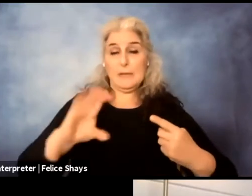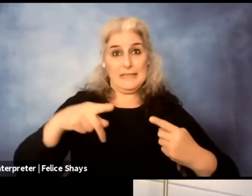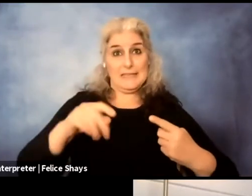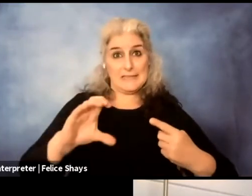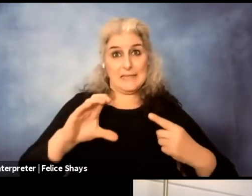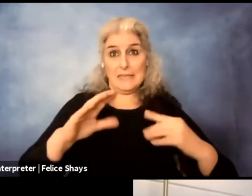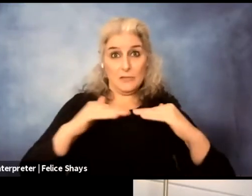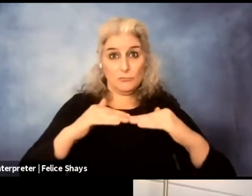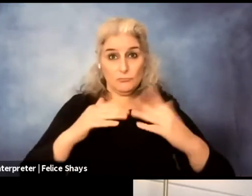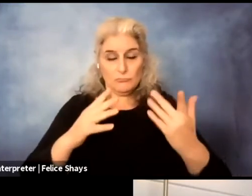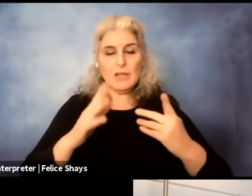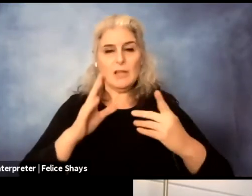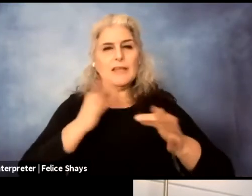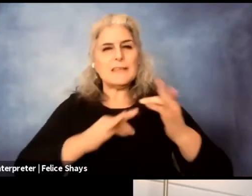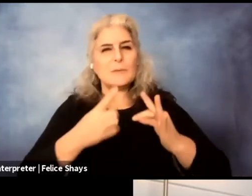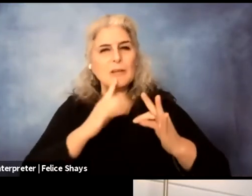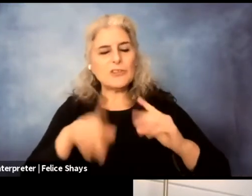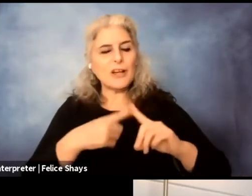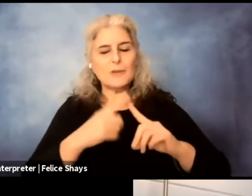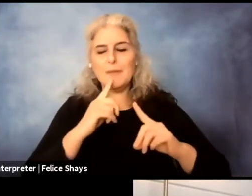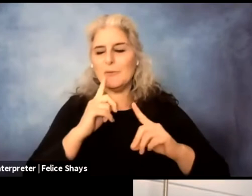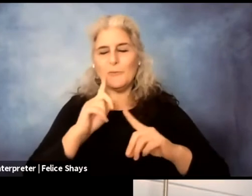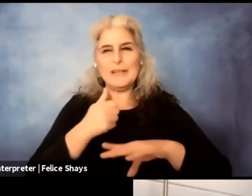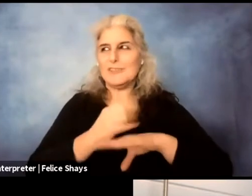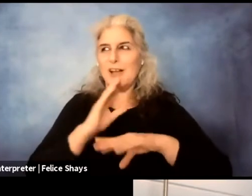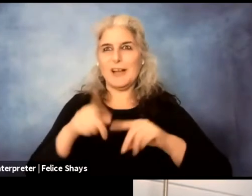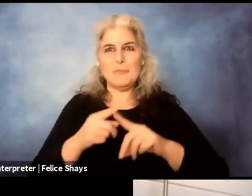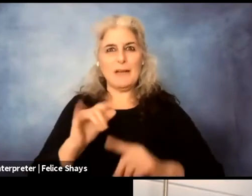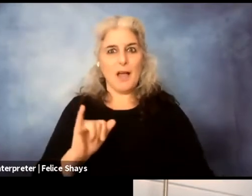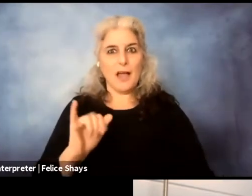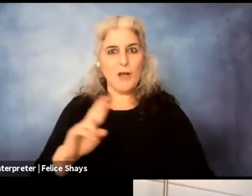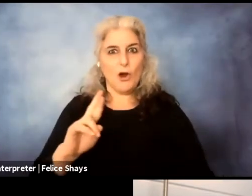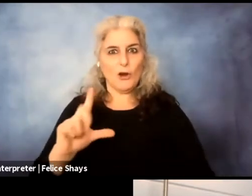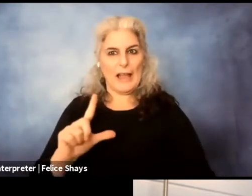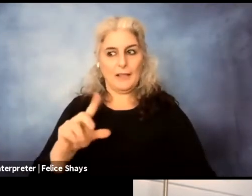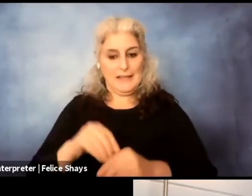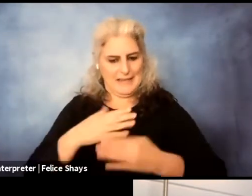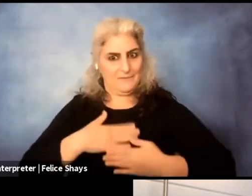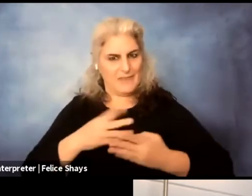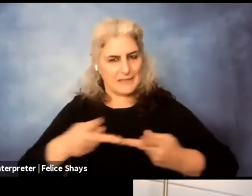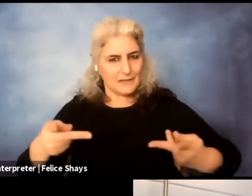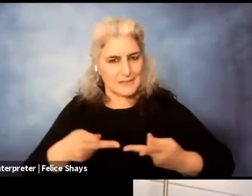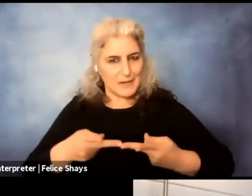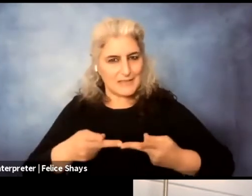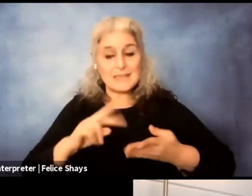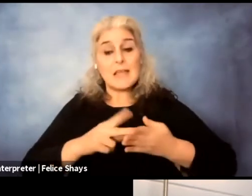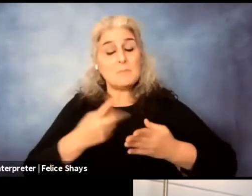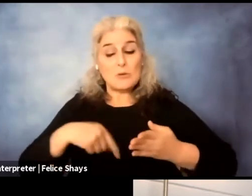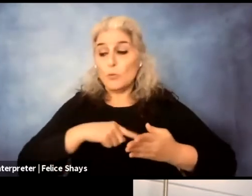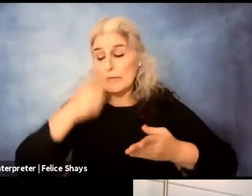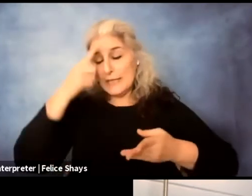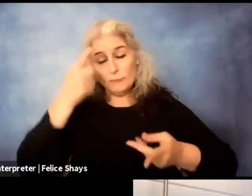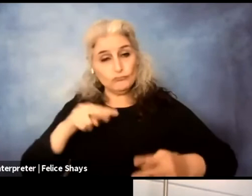scenarios in, in IRL, in physical spaces that, that we can all more or less